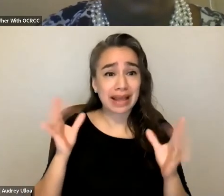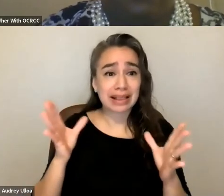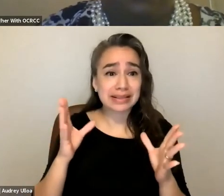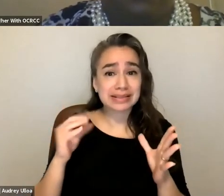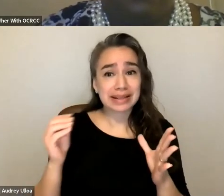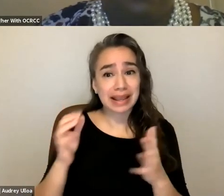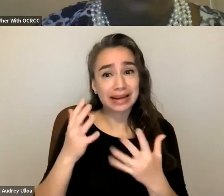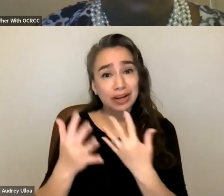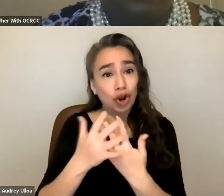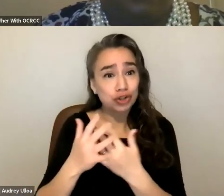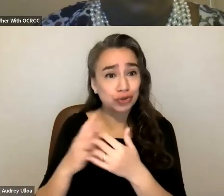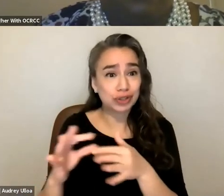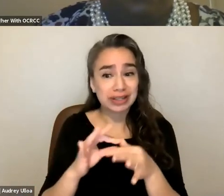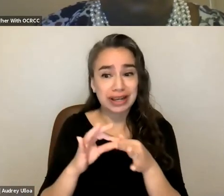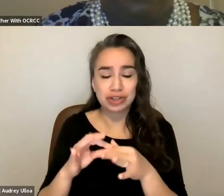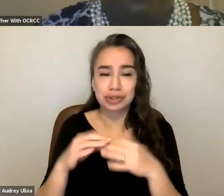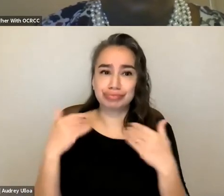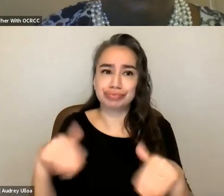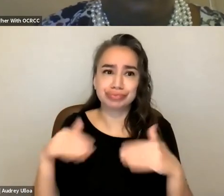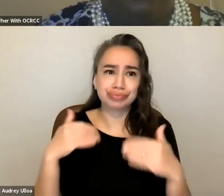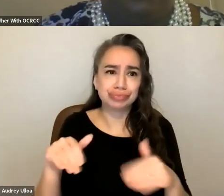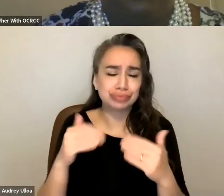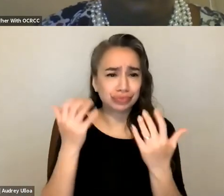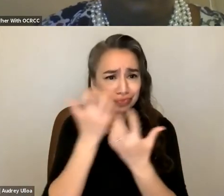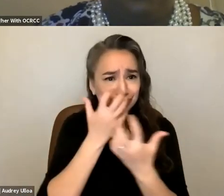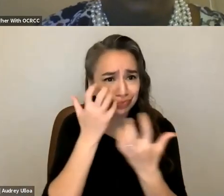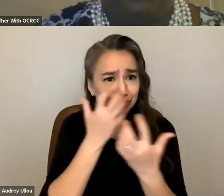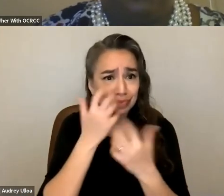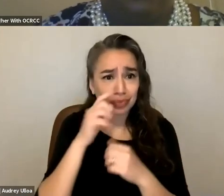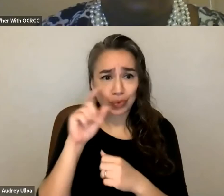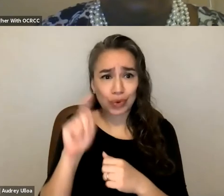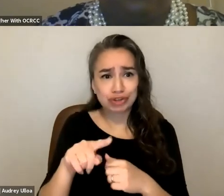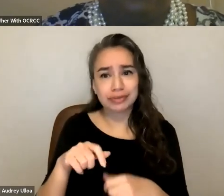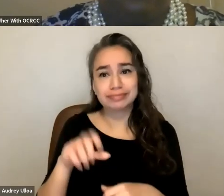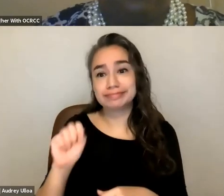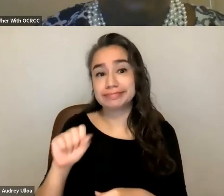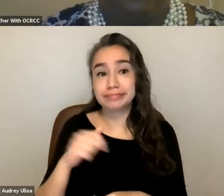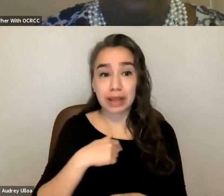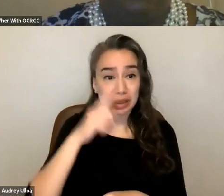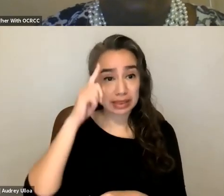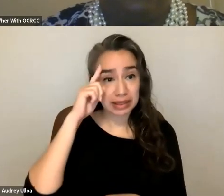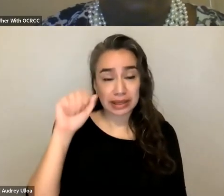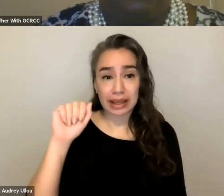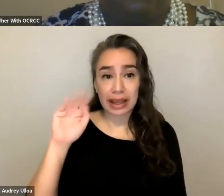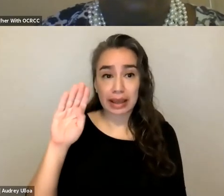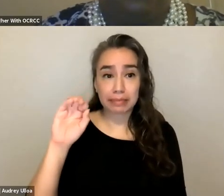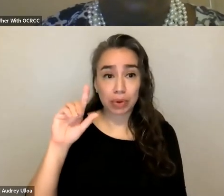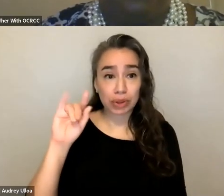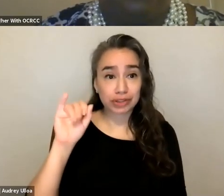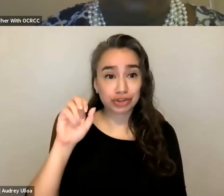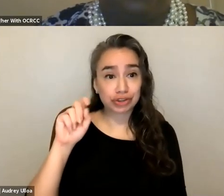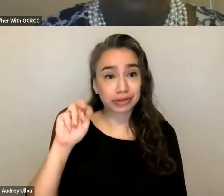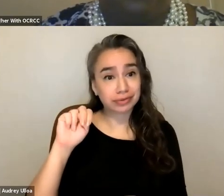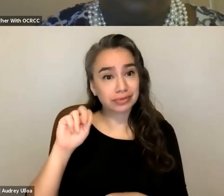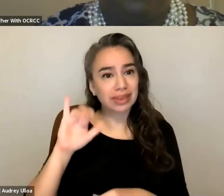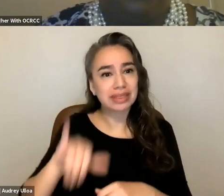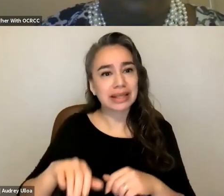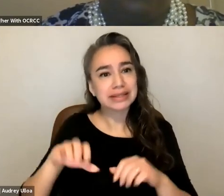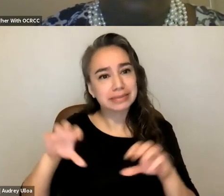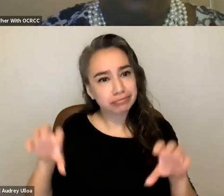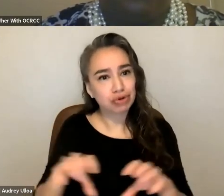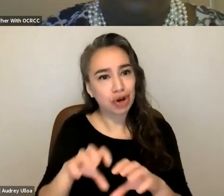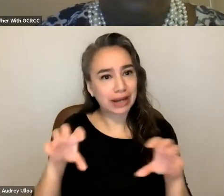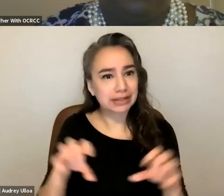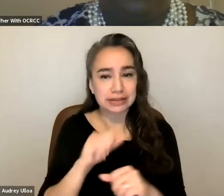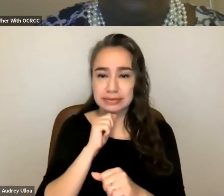question um yeah i think that abolition is a practice it is not my identity um and